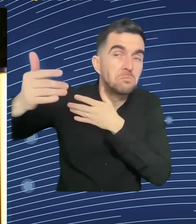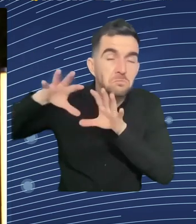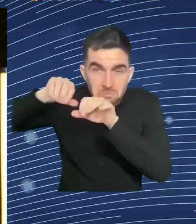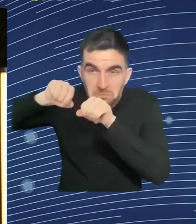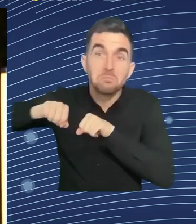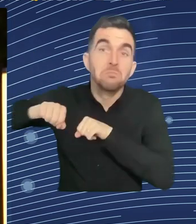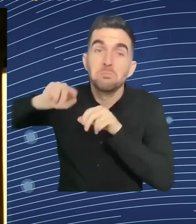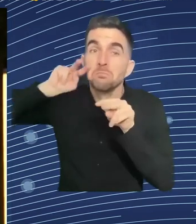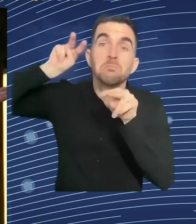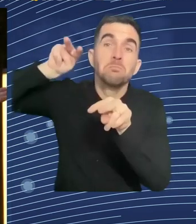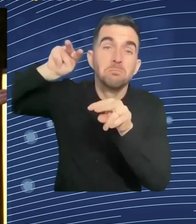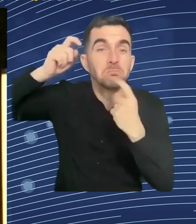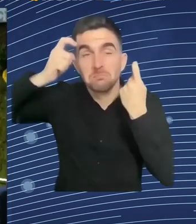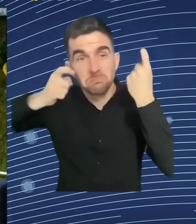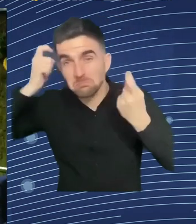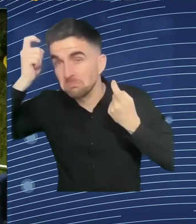seats.